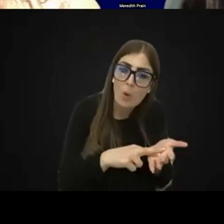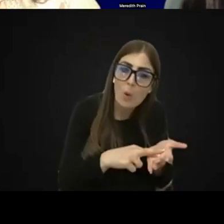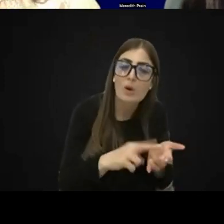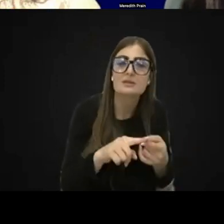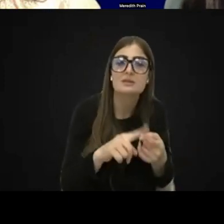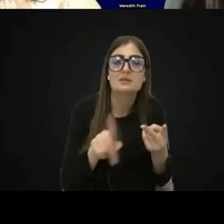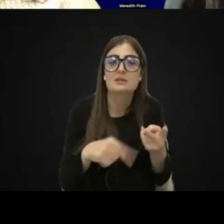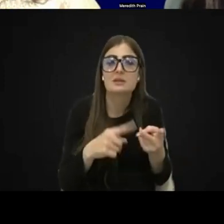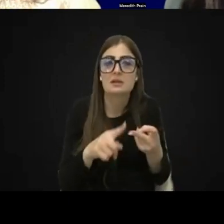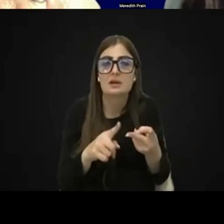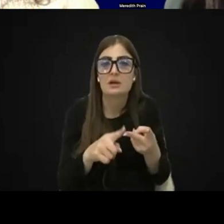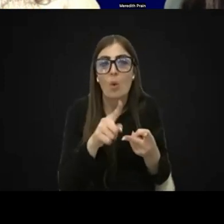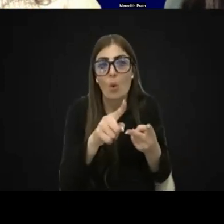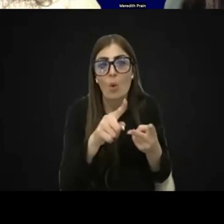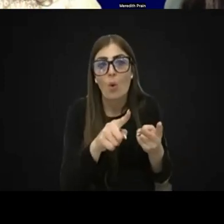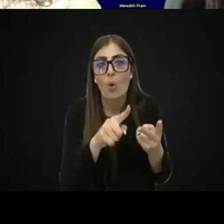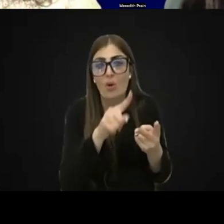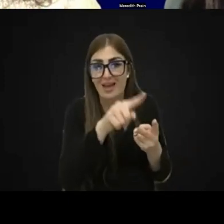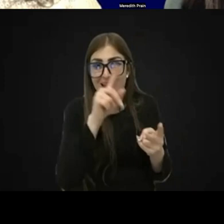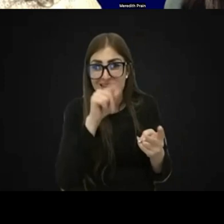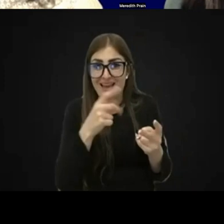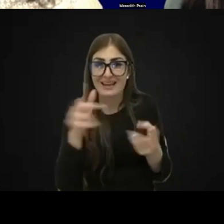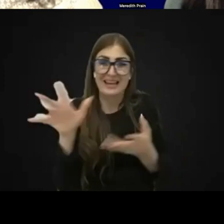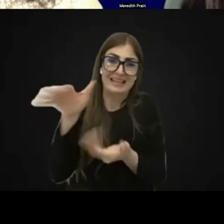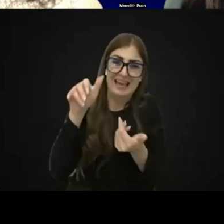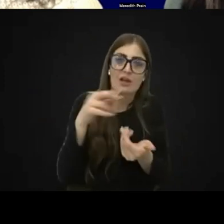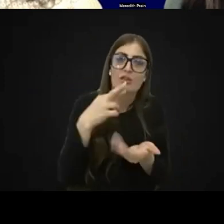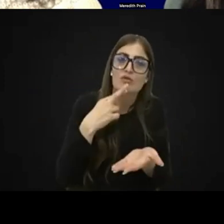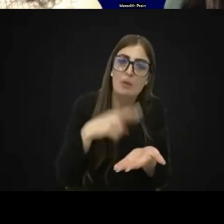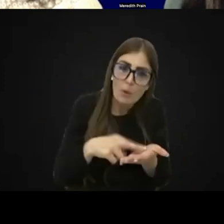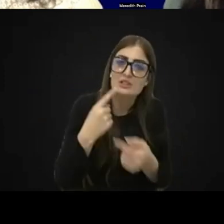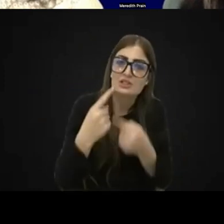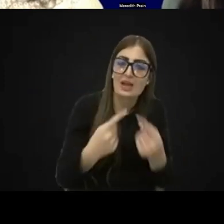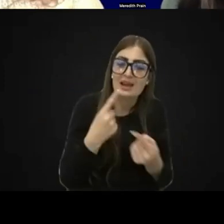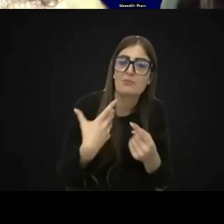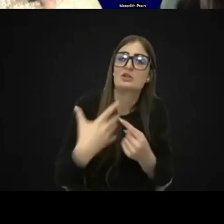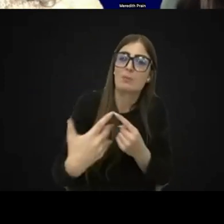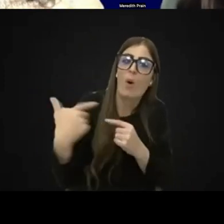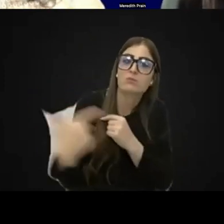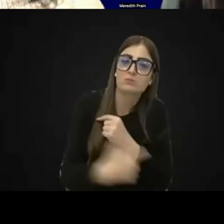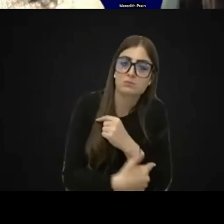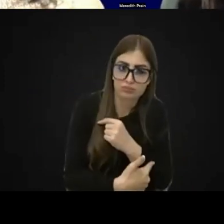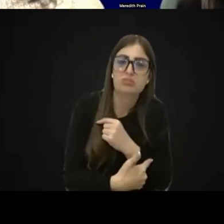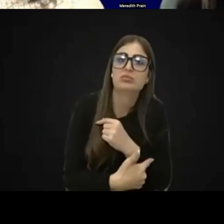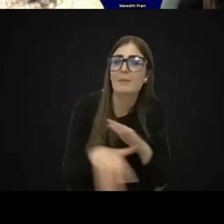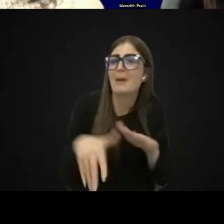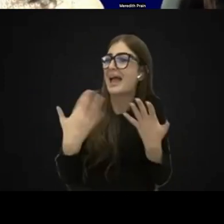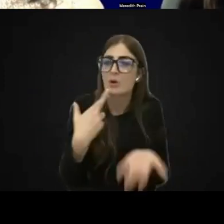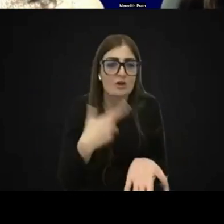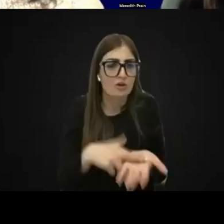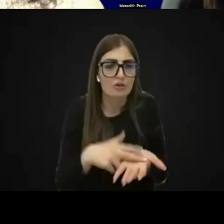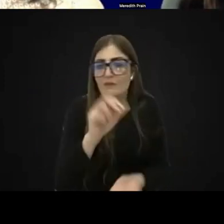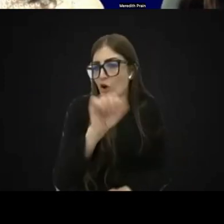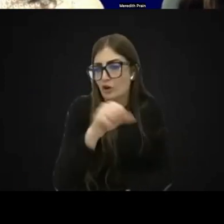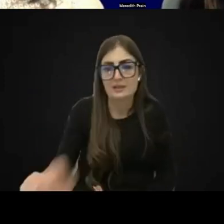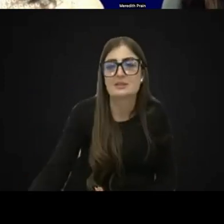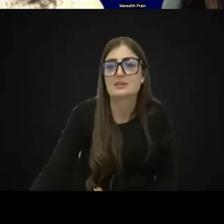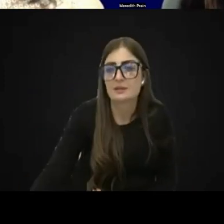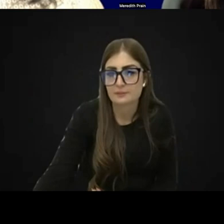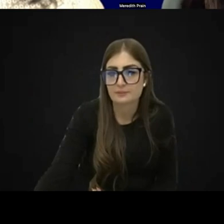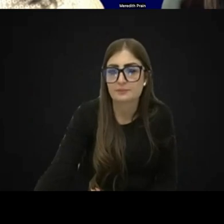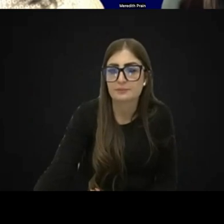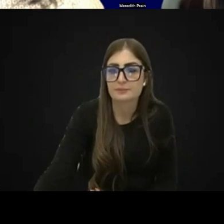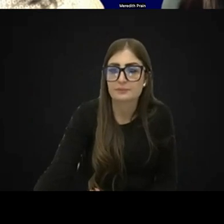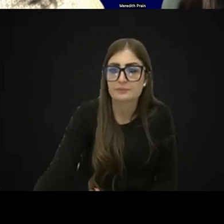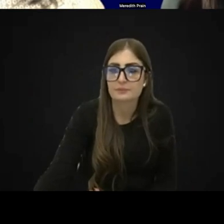or for the orthoptist to be able to seek those reports to get information. But anyone can refer and get a functional vision assessment.